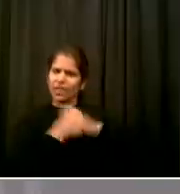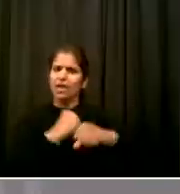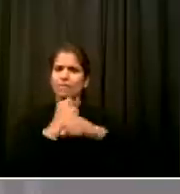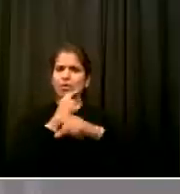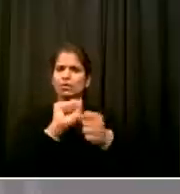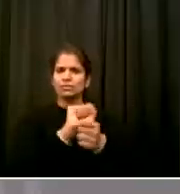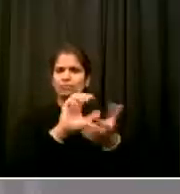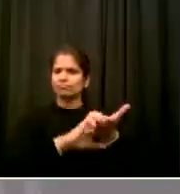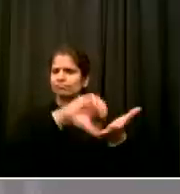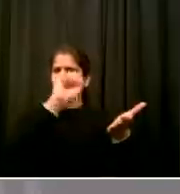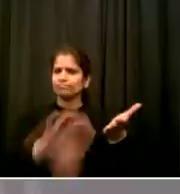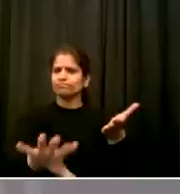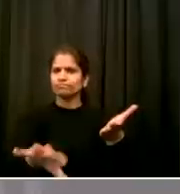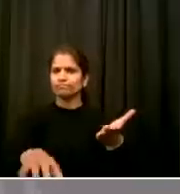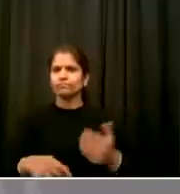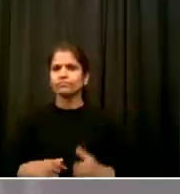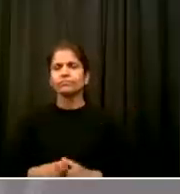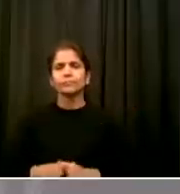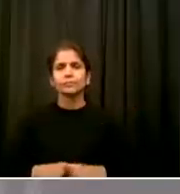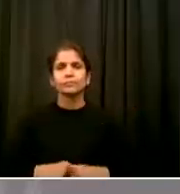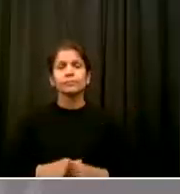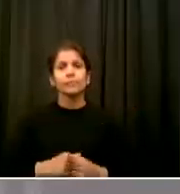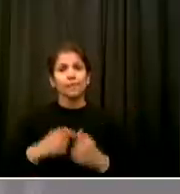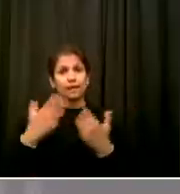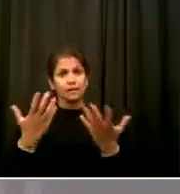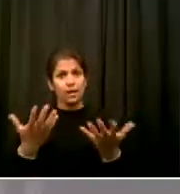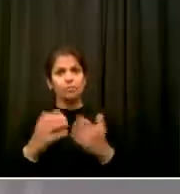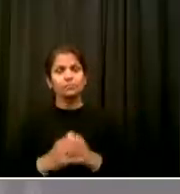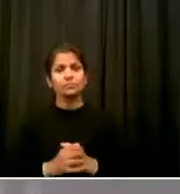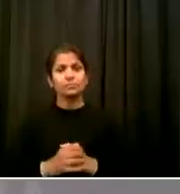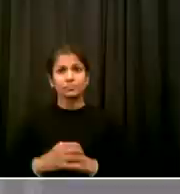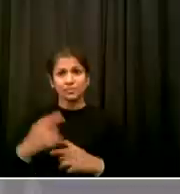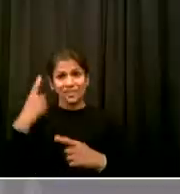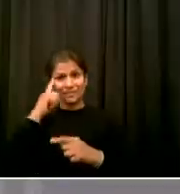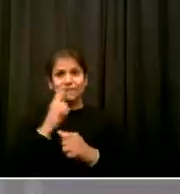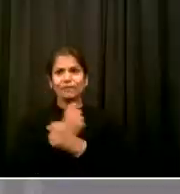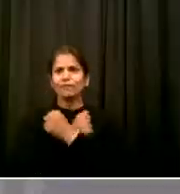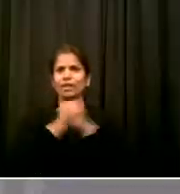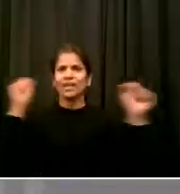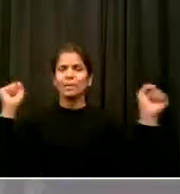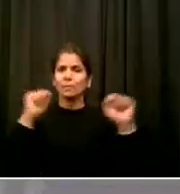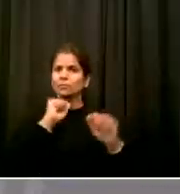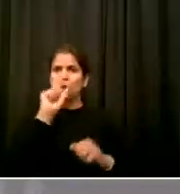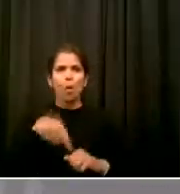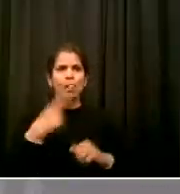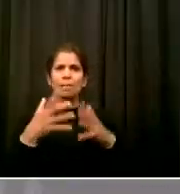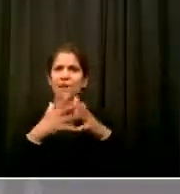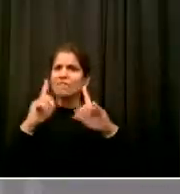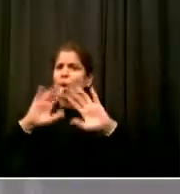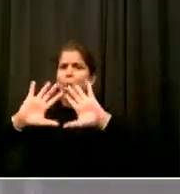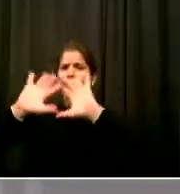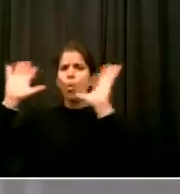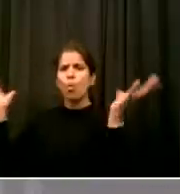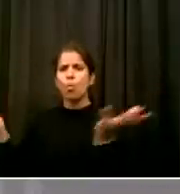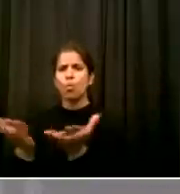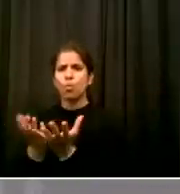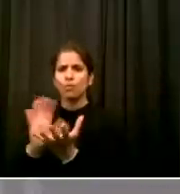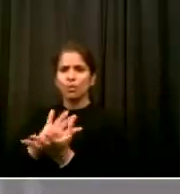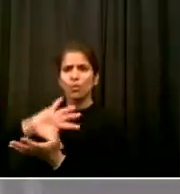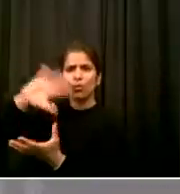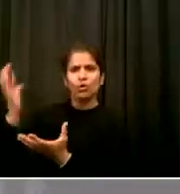for freedom was always international Over a million New Yorkers descend from